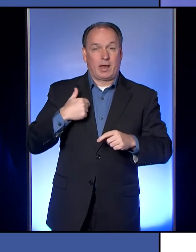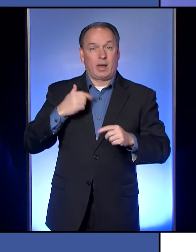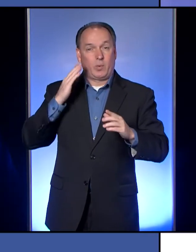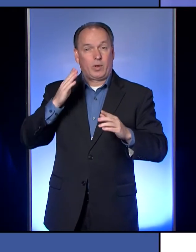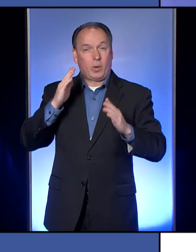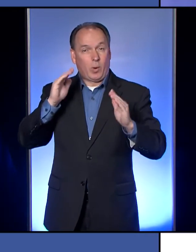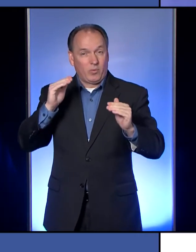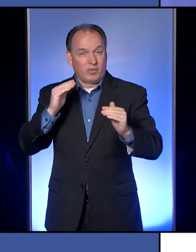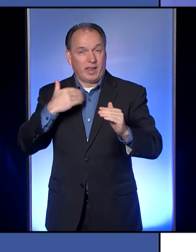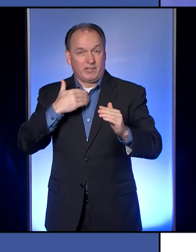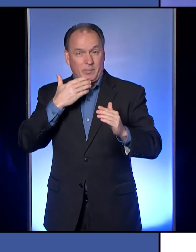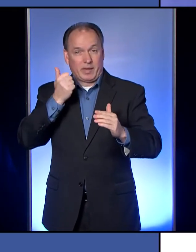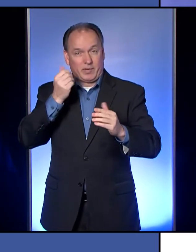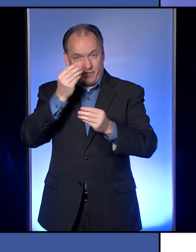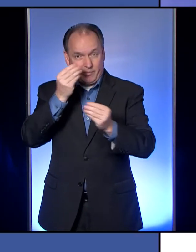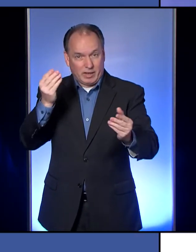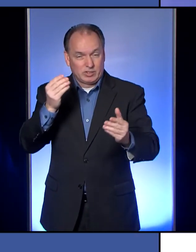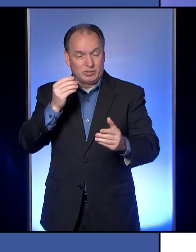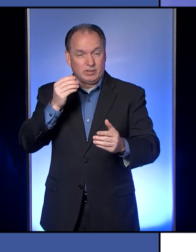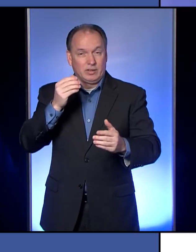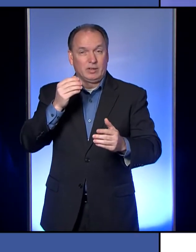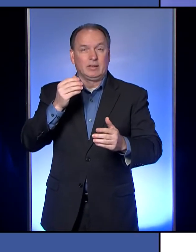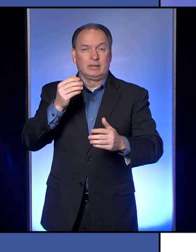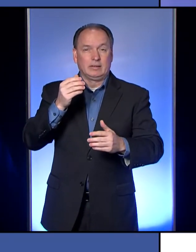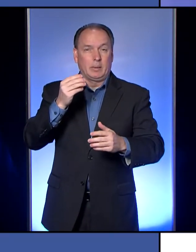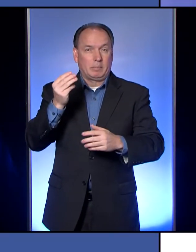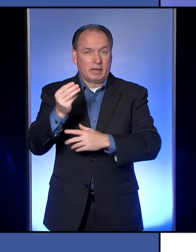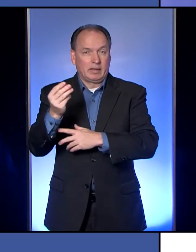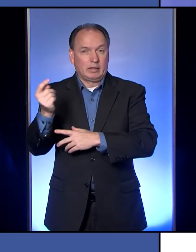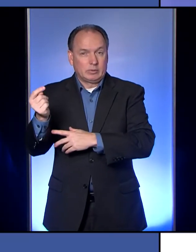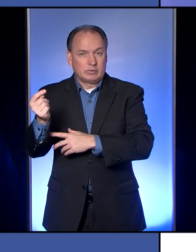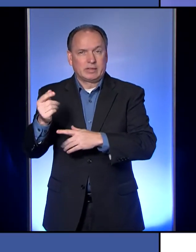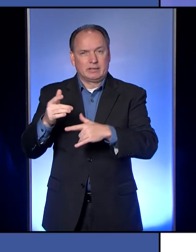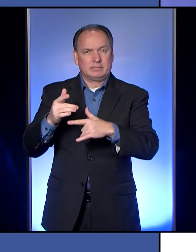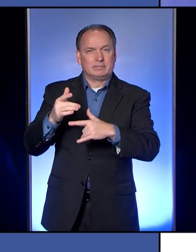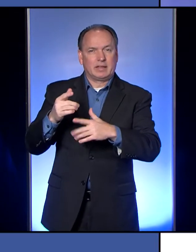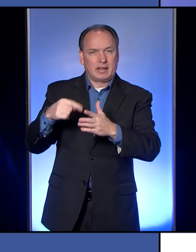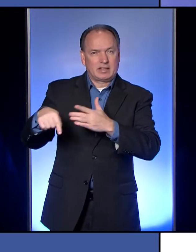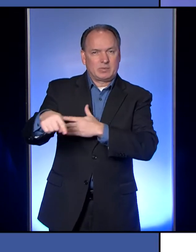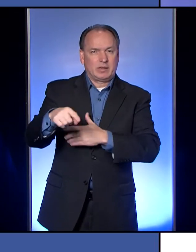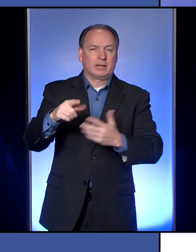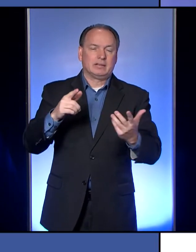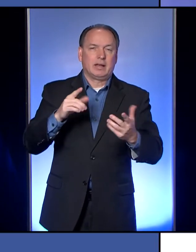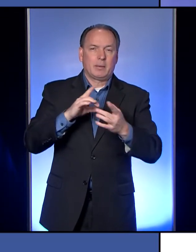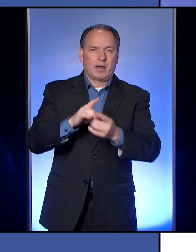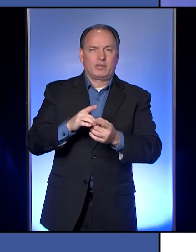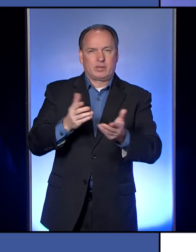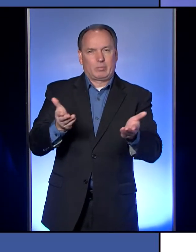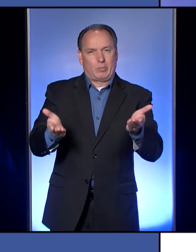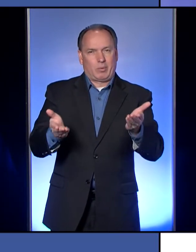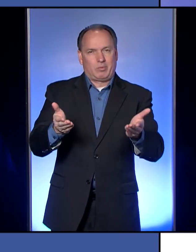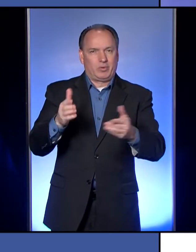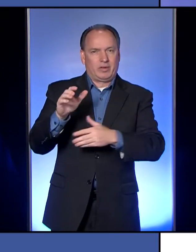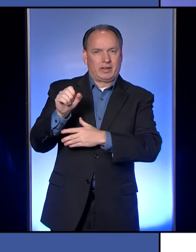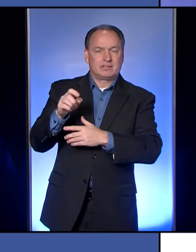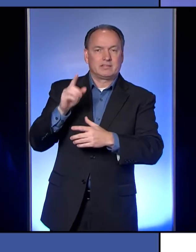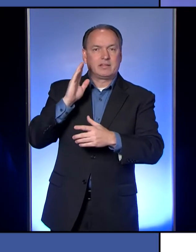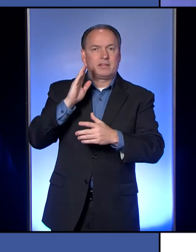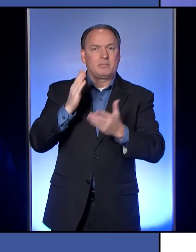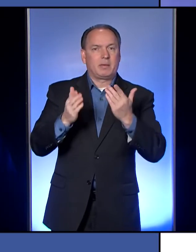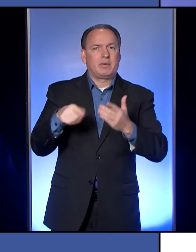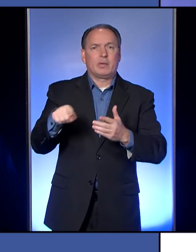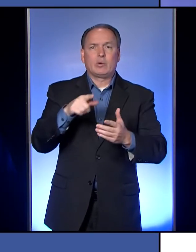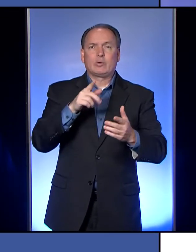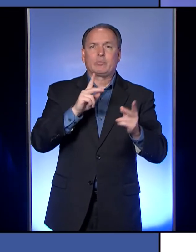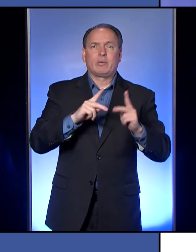have some better information for you early next week about these probable cases. And they may be people who have long,